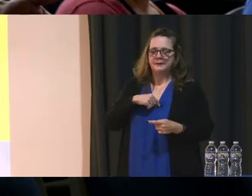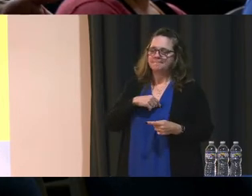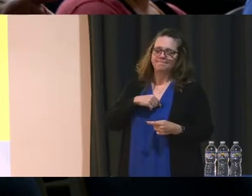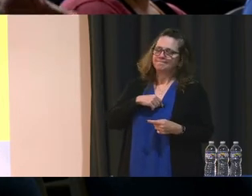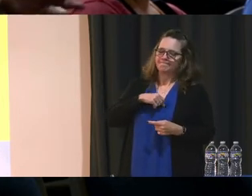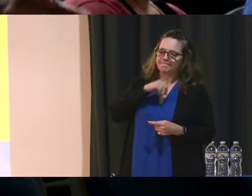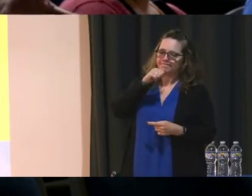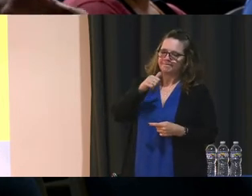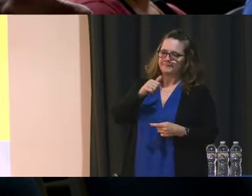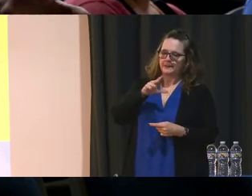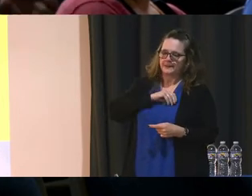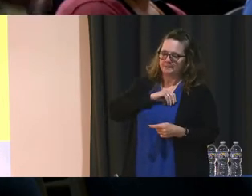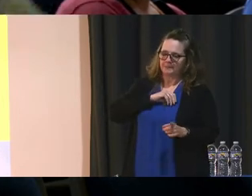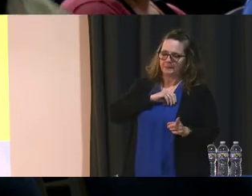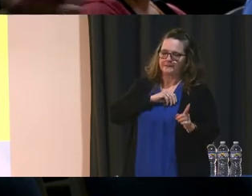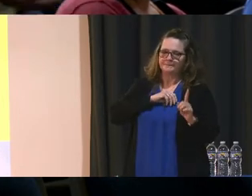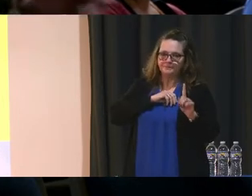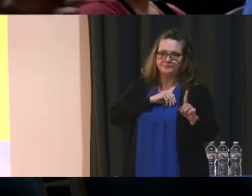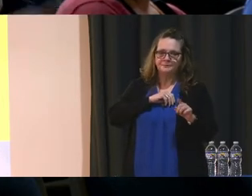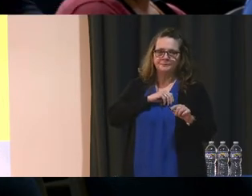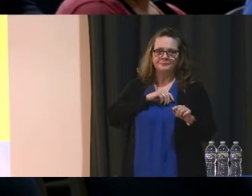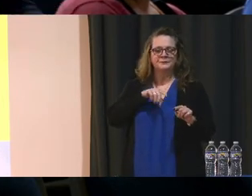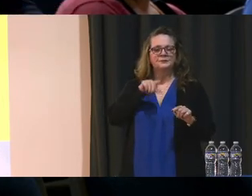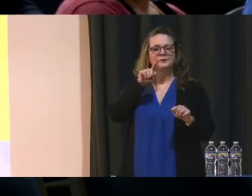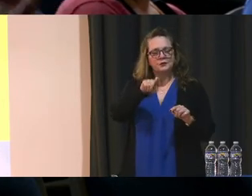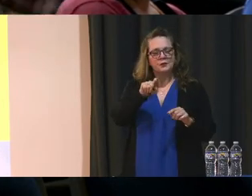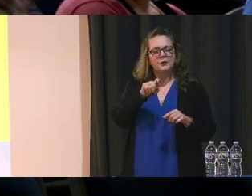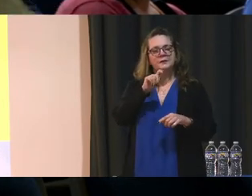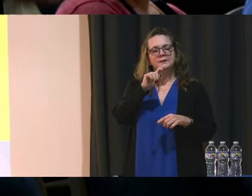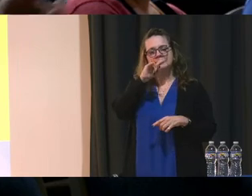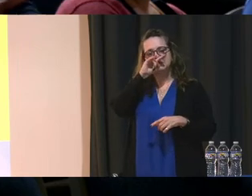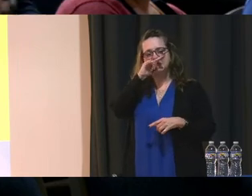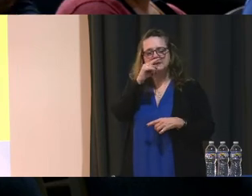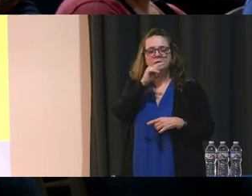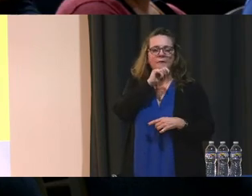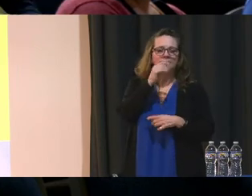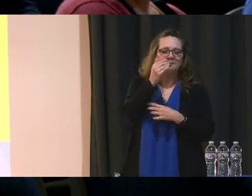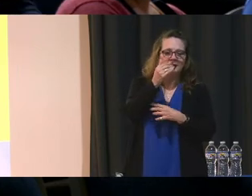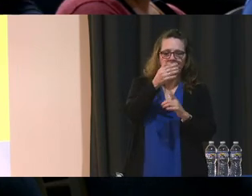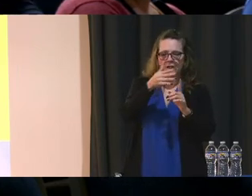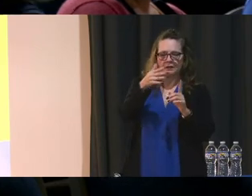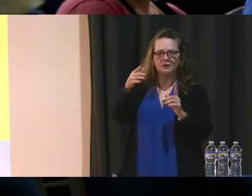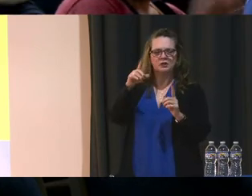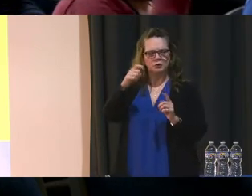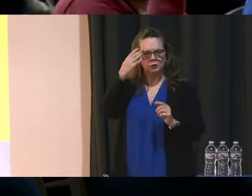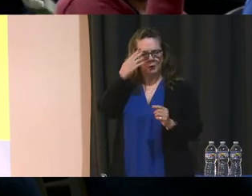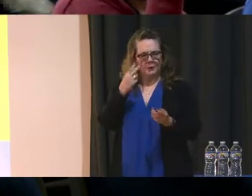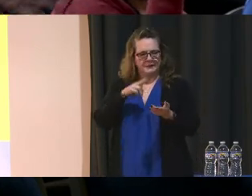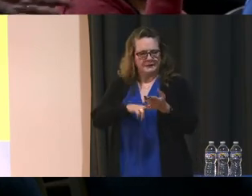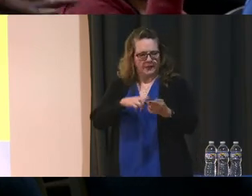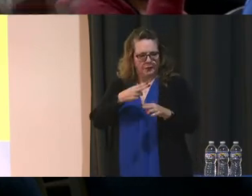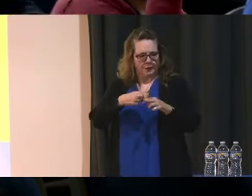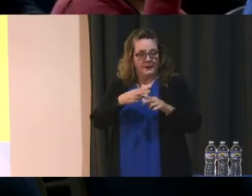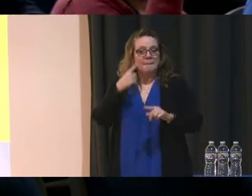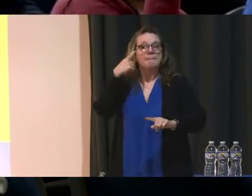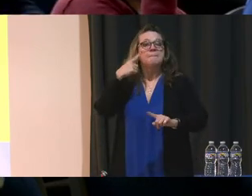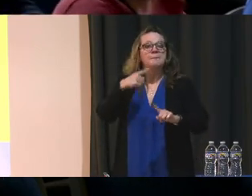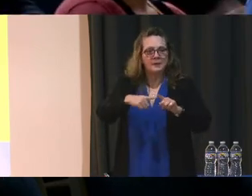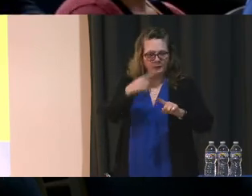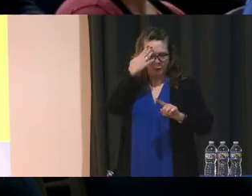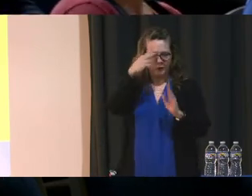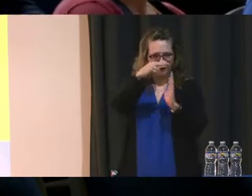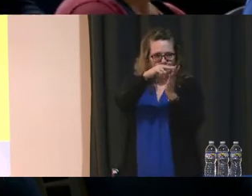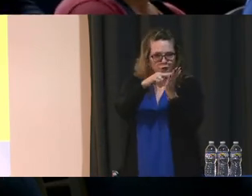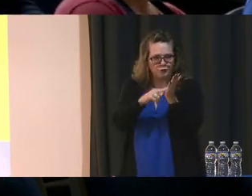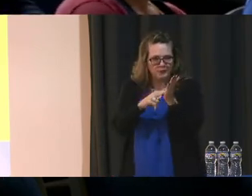that the children continue to learn how to write a manuscript, learn how to sign their names, and even be able to read it, because everyone is not going to write in print.